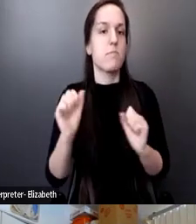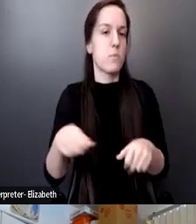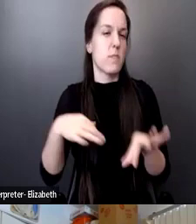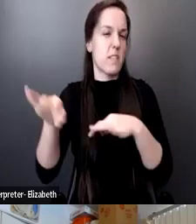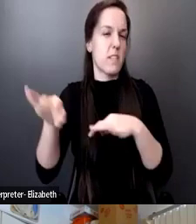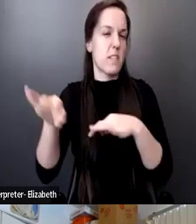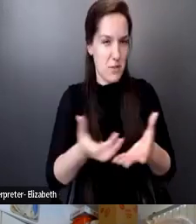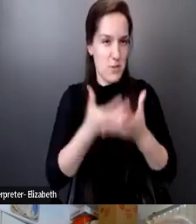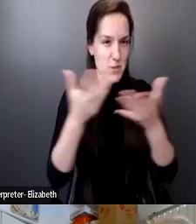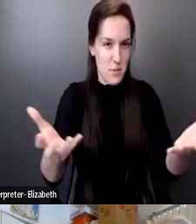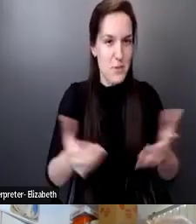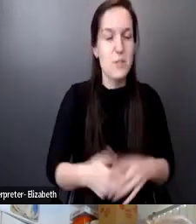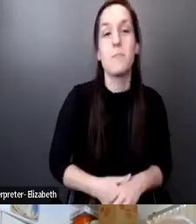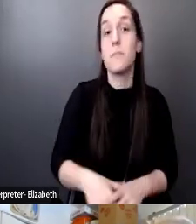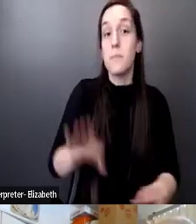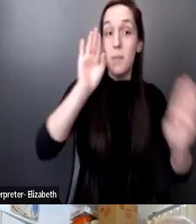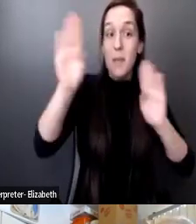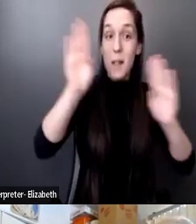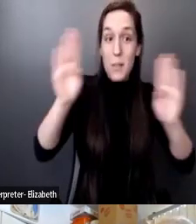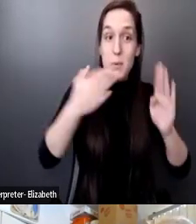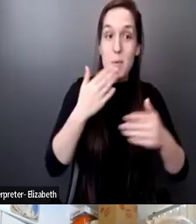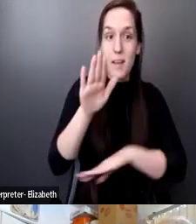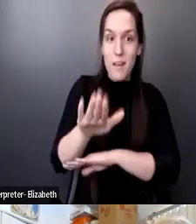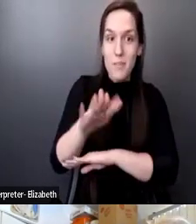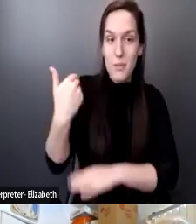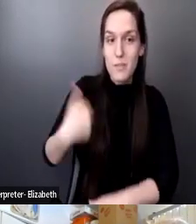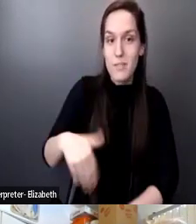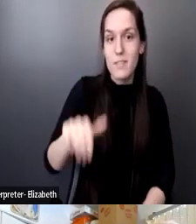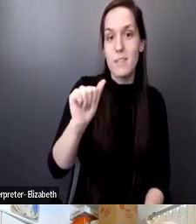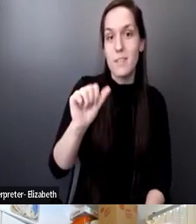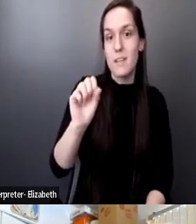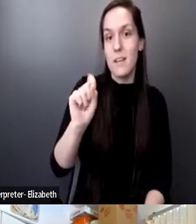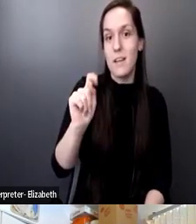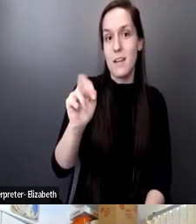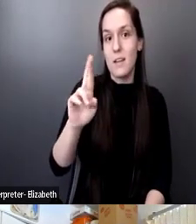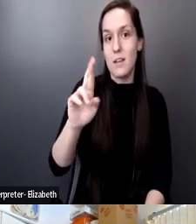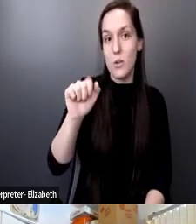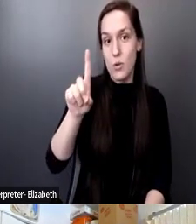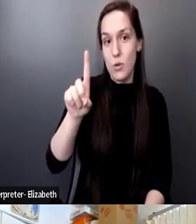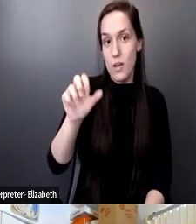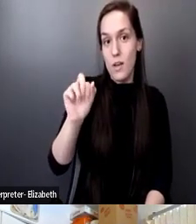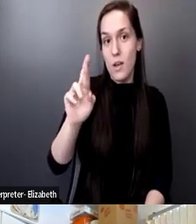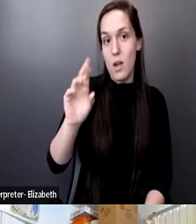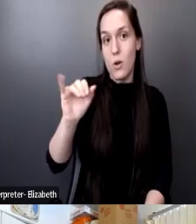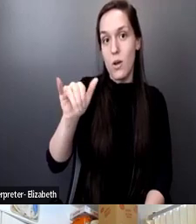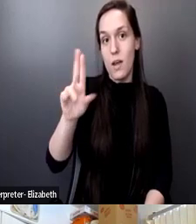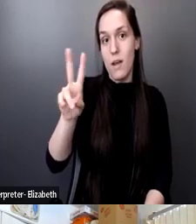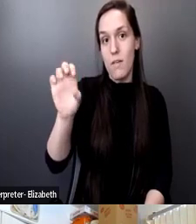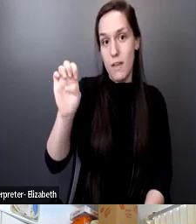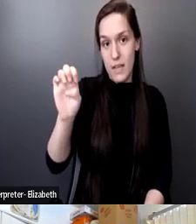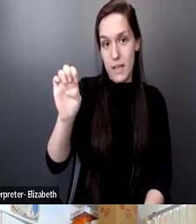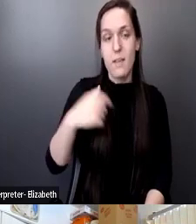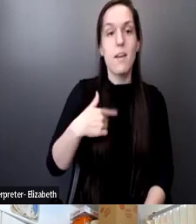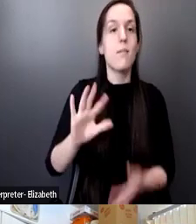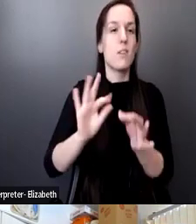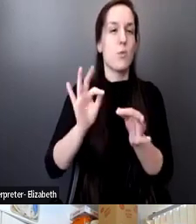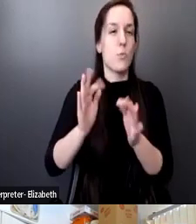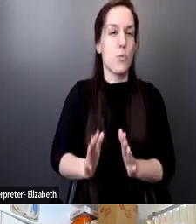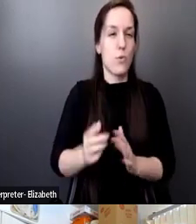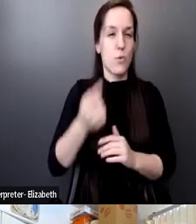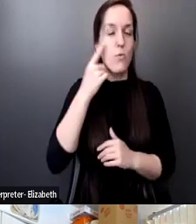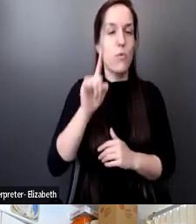works. Hello, good afternoon. My name is Astrid Arroyave, and I am going to be your interpreter